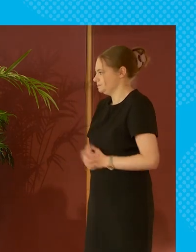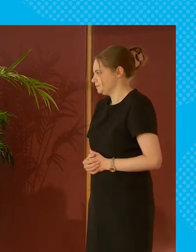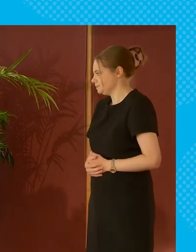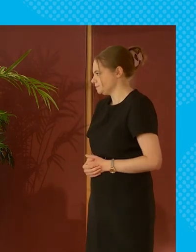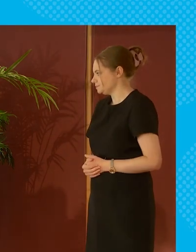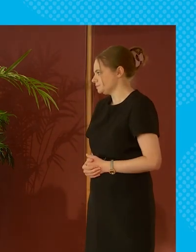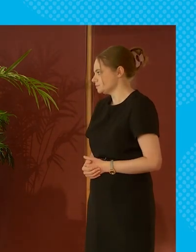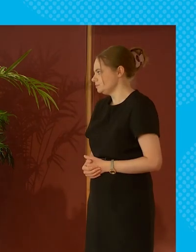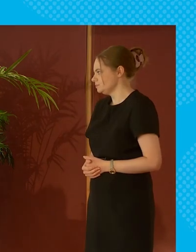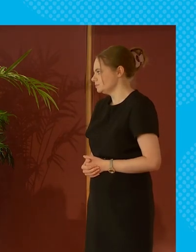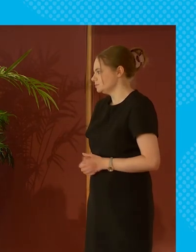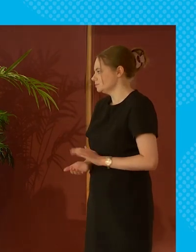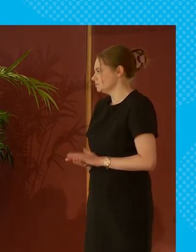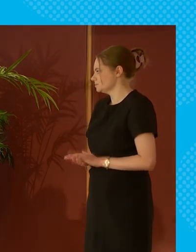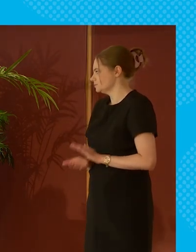and takler